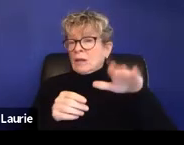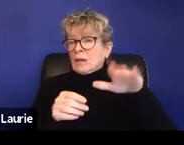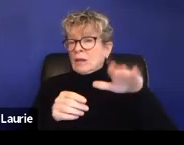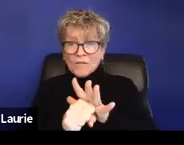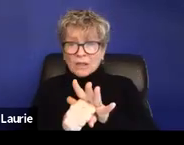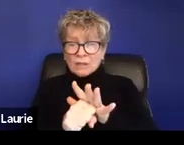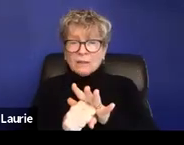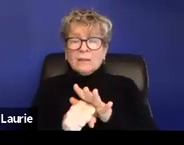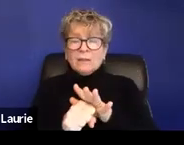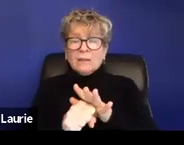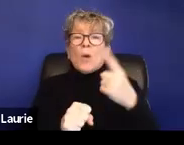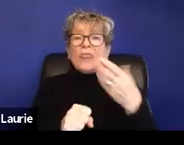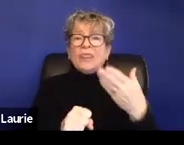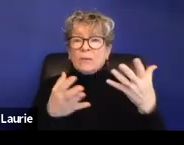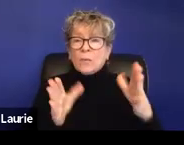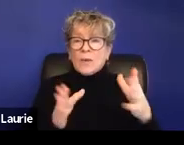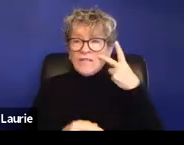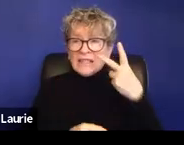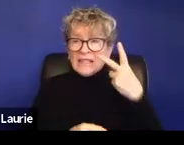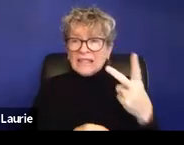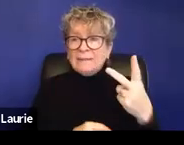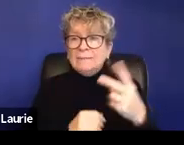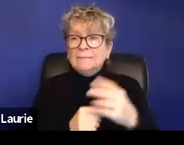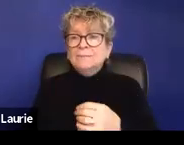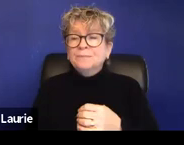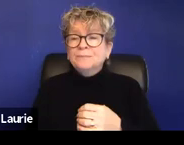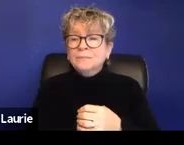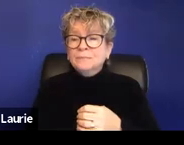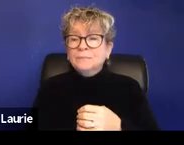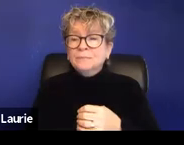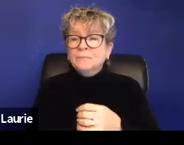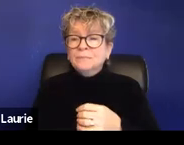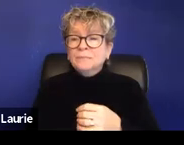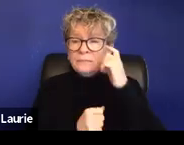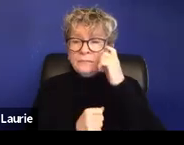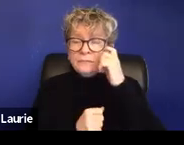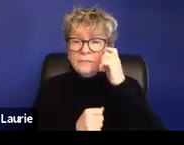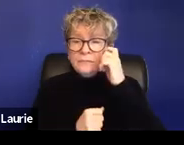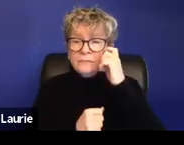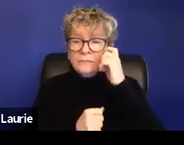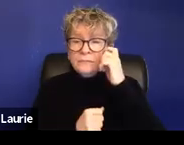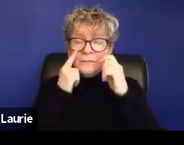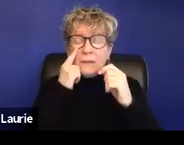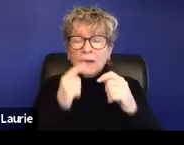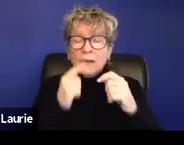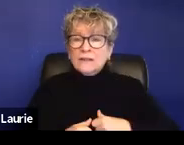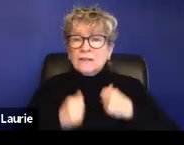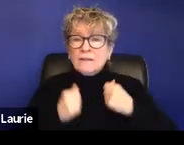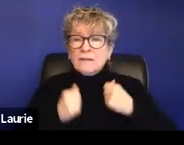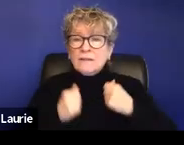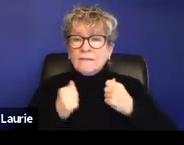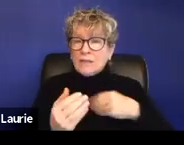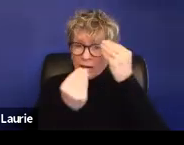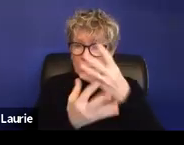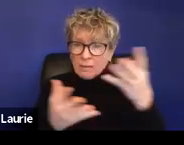one thing that we've seen is, um, survivors who may have reported a sexual assault before